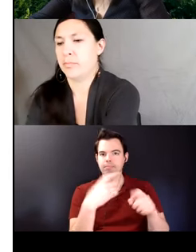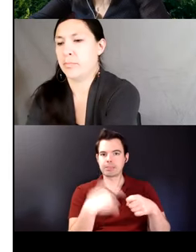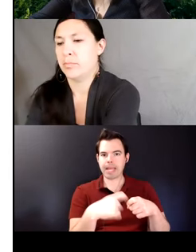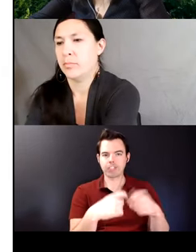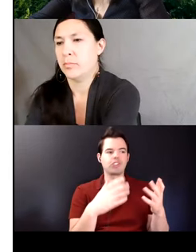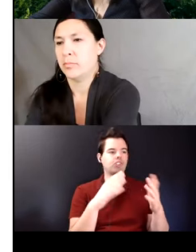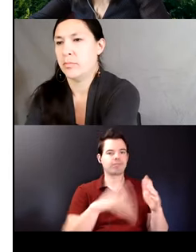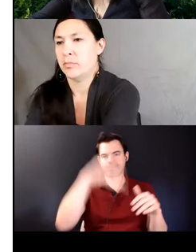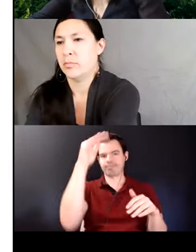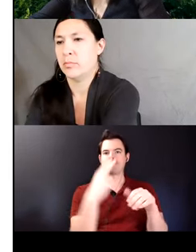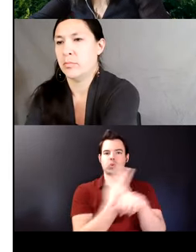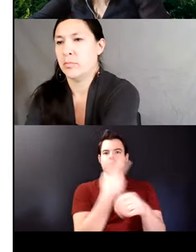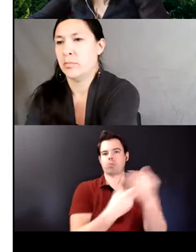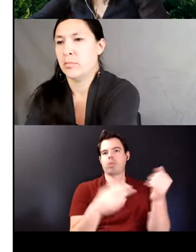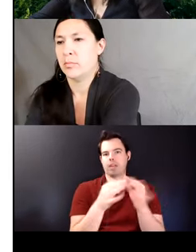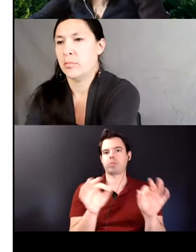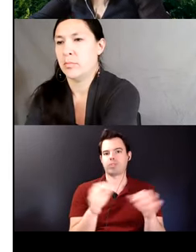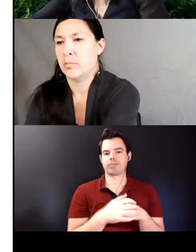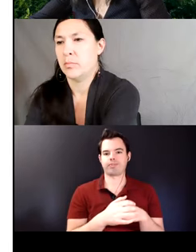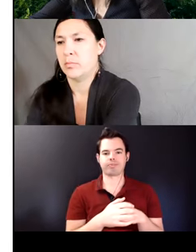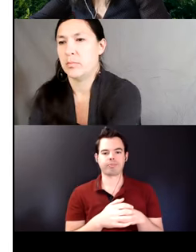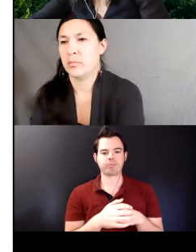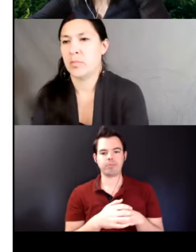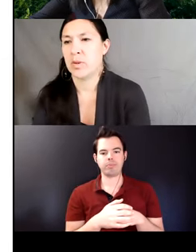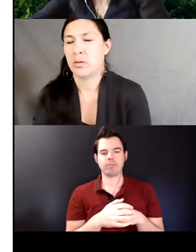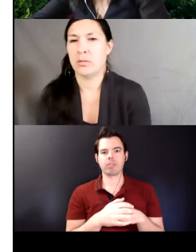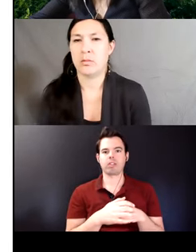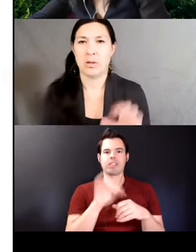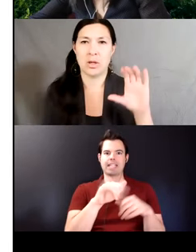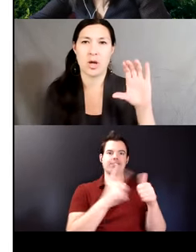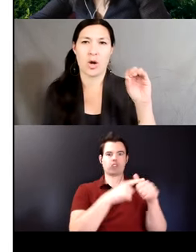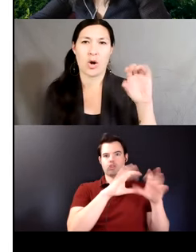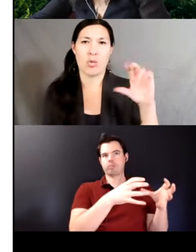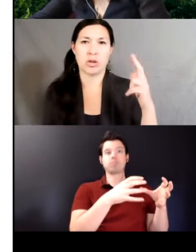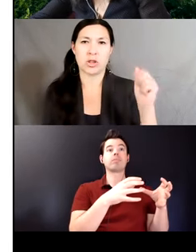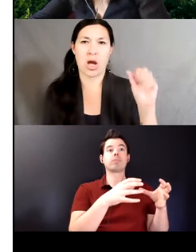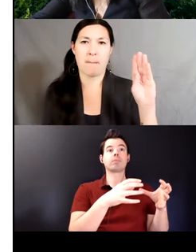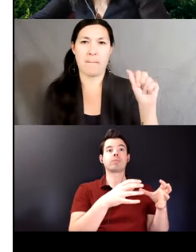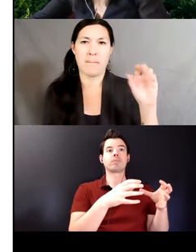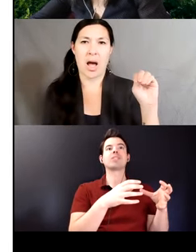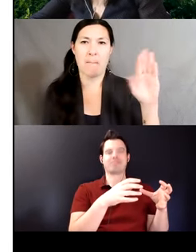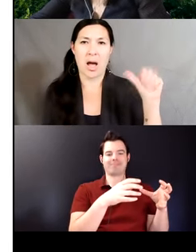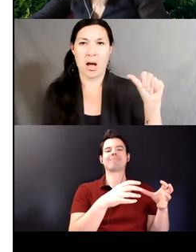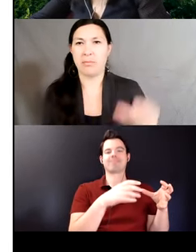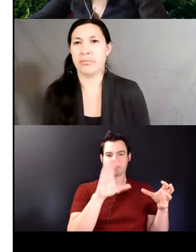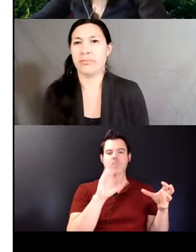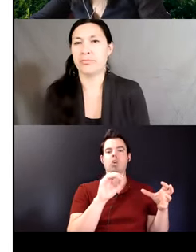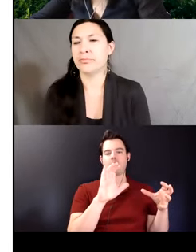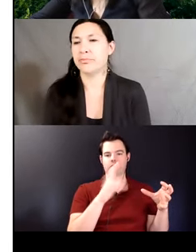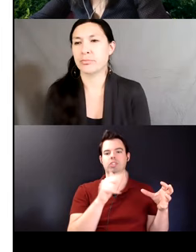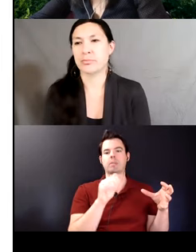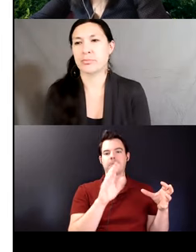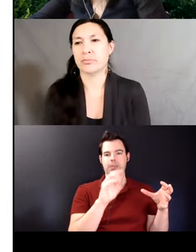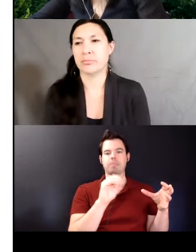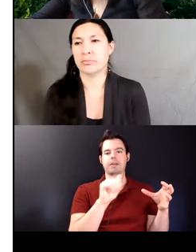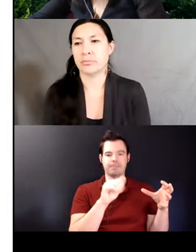the second group of bilinguals are originally from the urban area of Cochabamba Cochabamba has